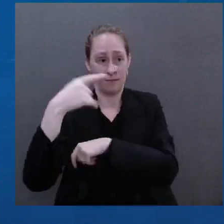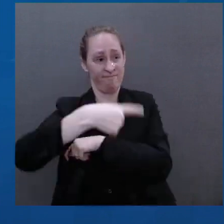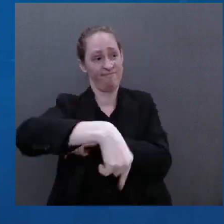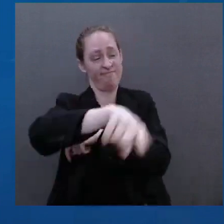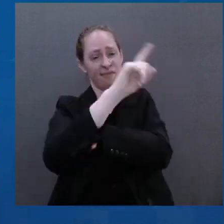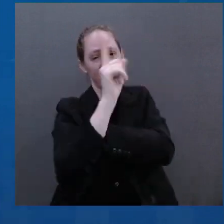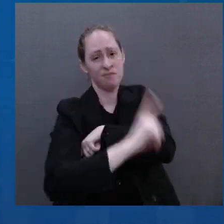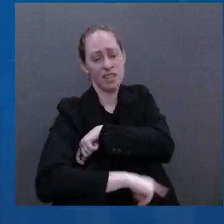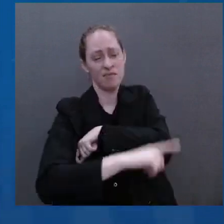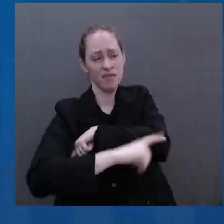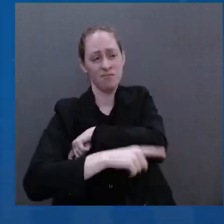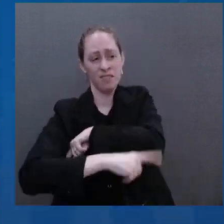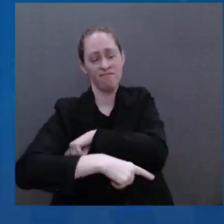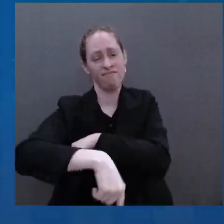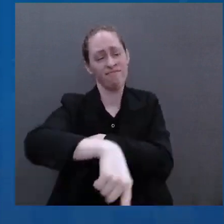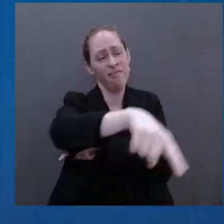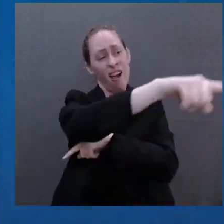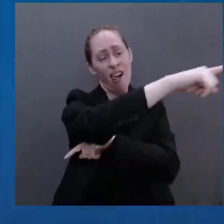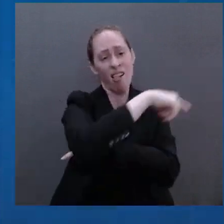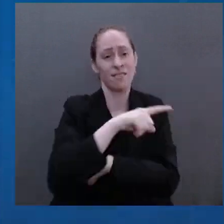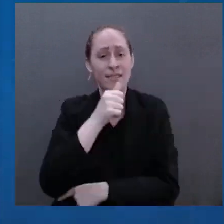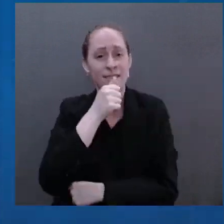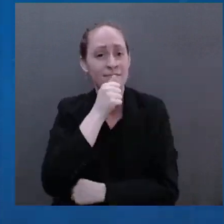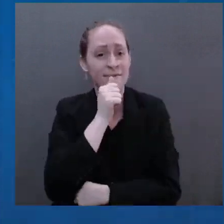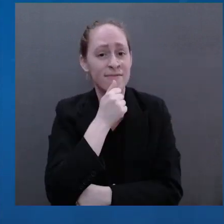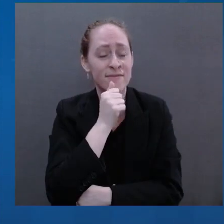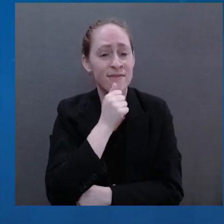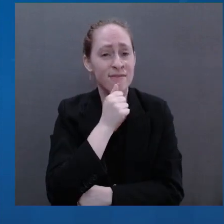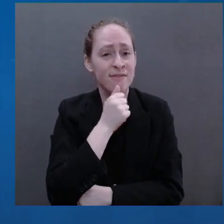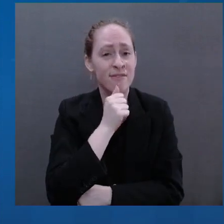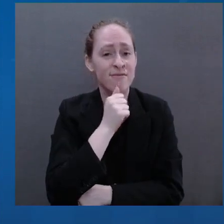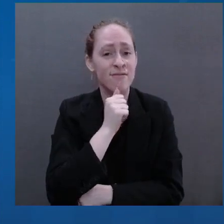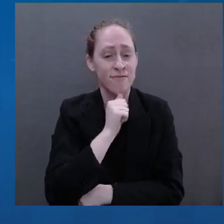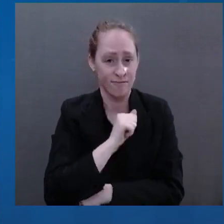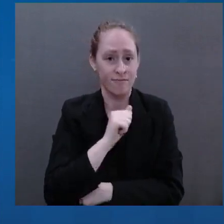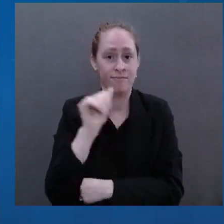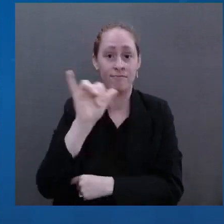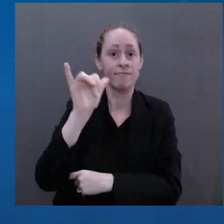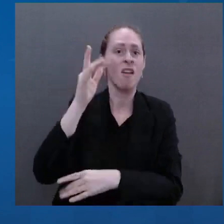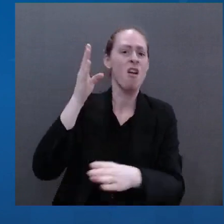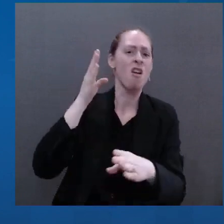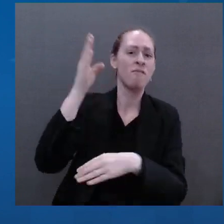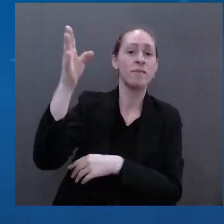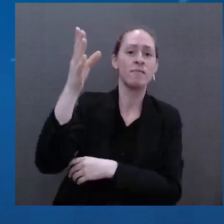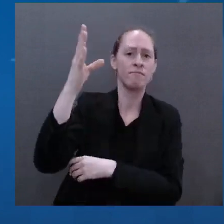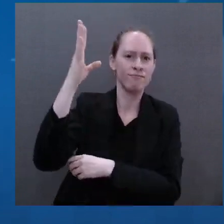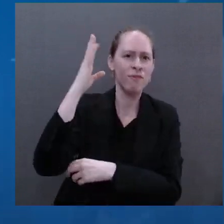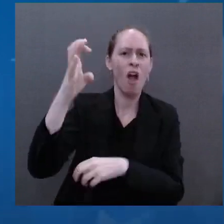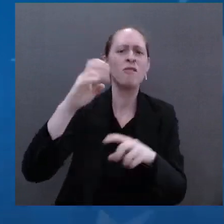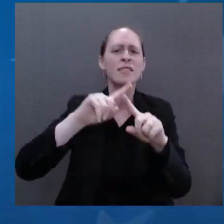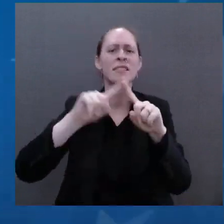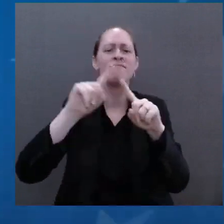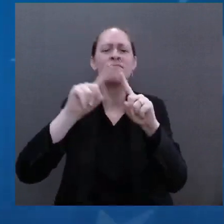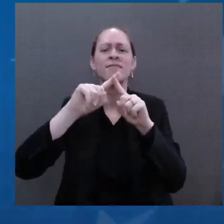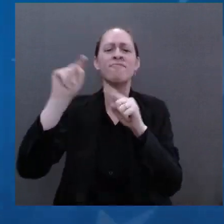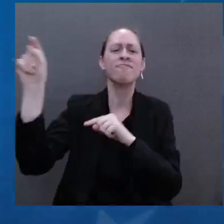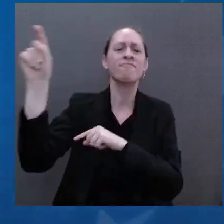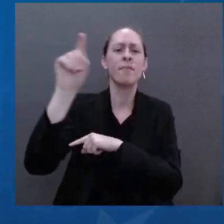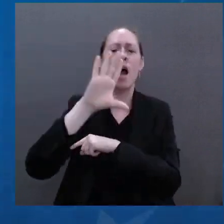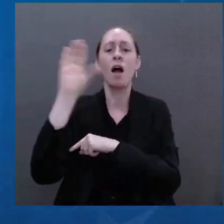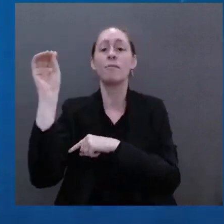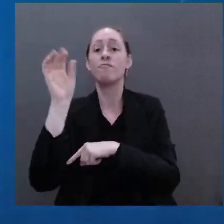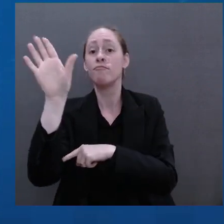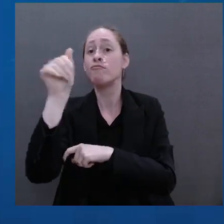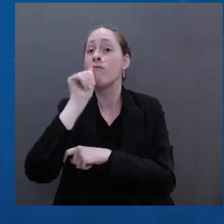400 private multinational companies have pulled out of doing business in Russia, left Russia completely, from oil companies to